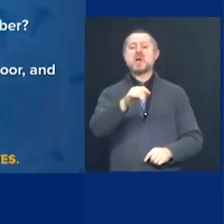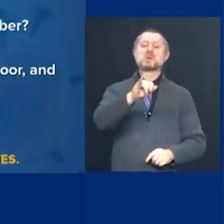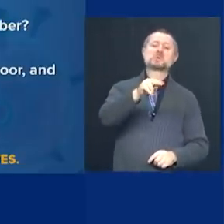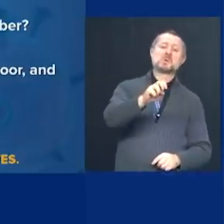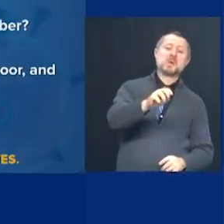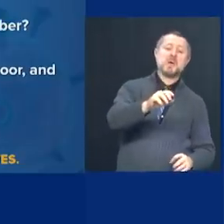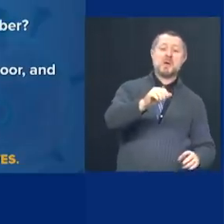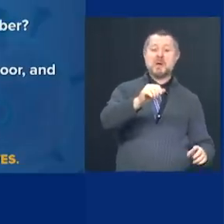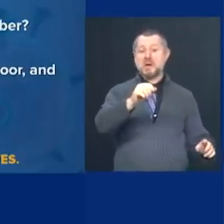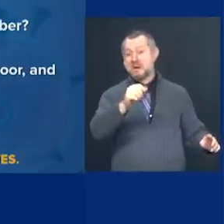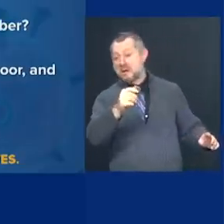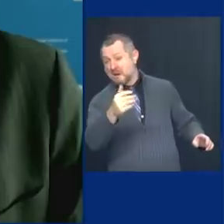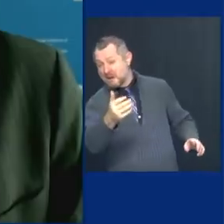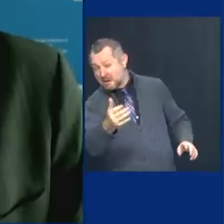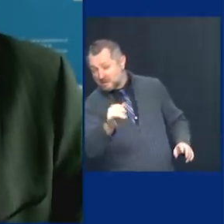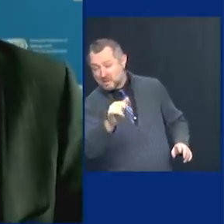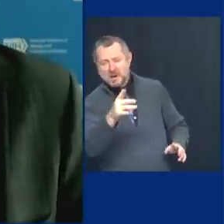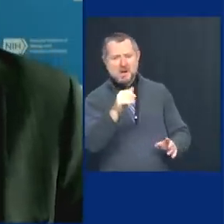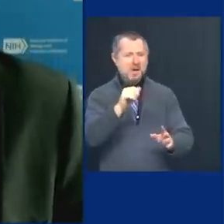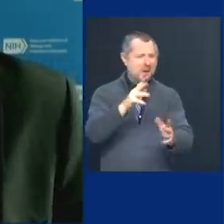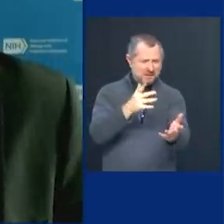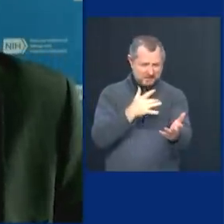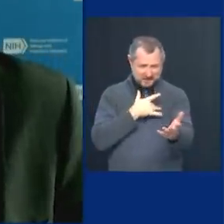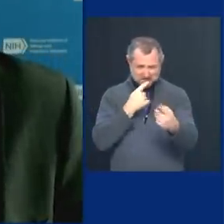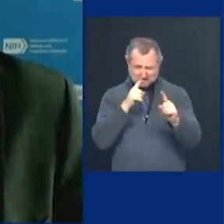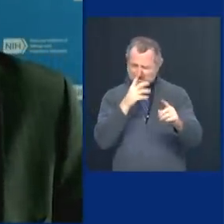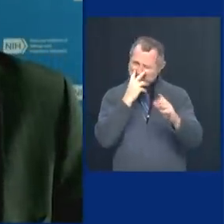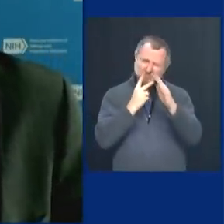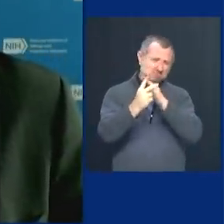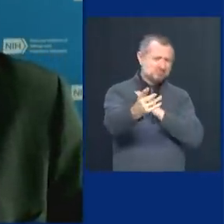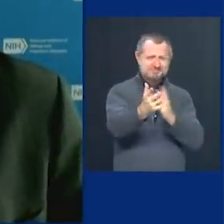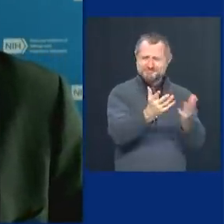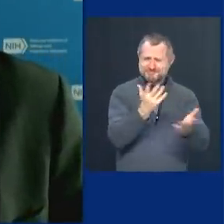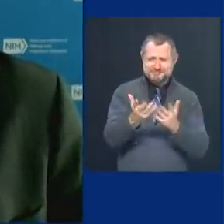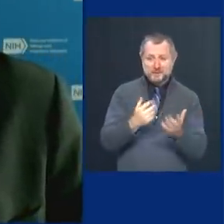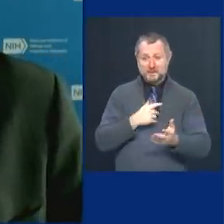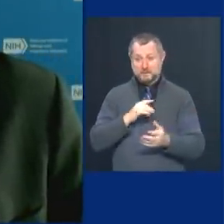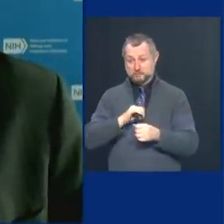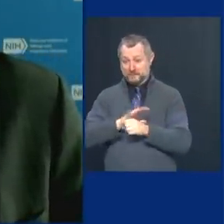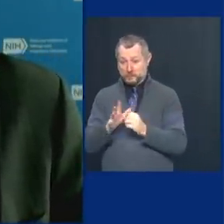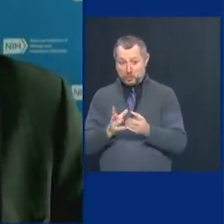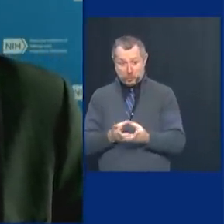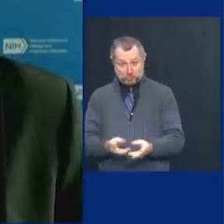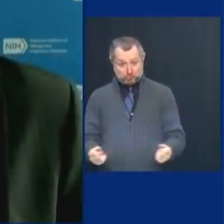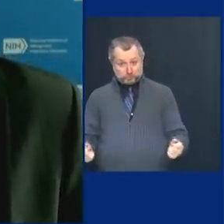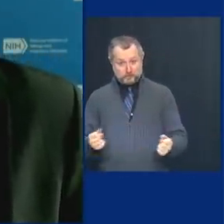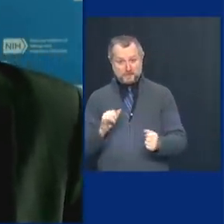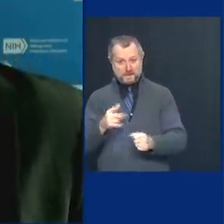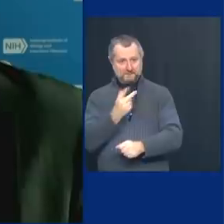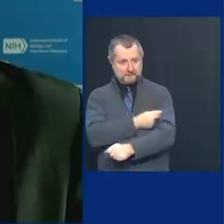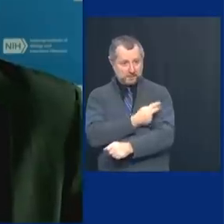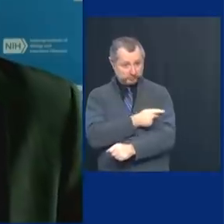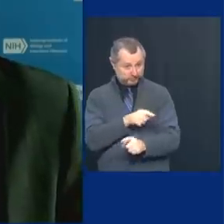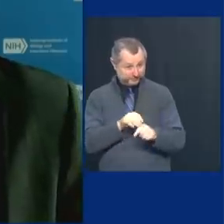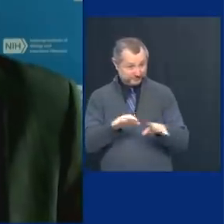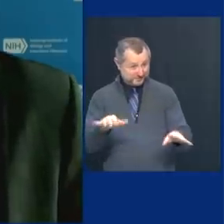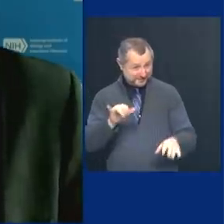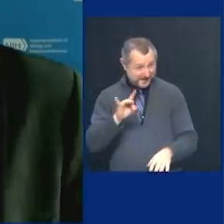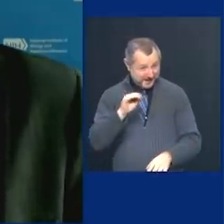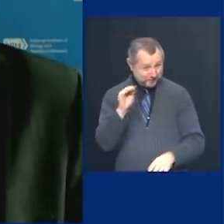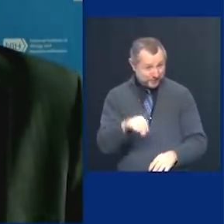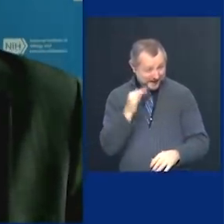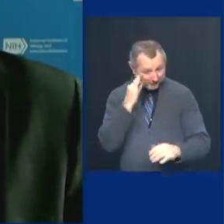What would you guess there? Which is when it's really over, right? When the vaccination hits critical mass. Yeah. When you